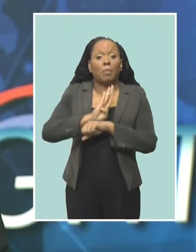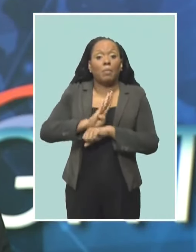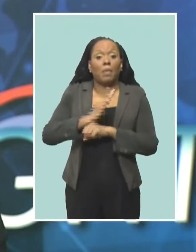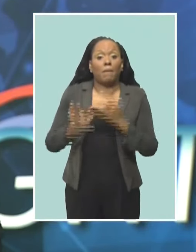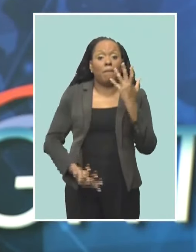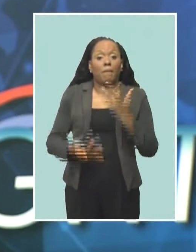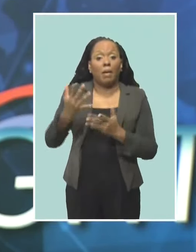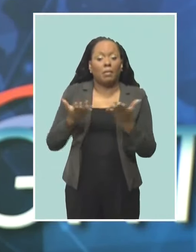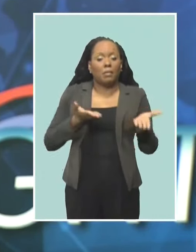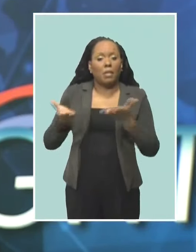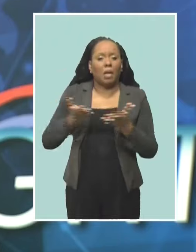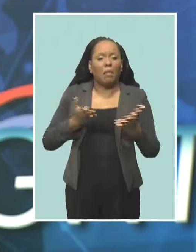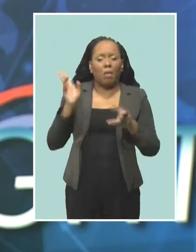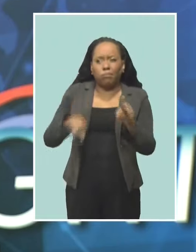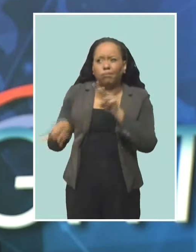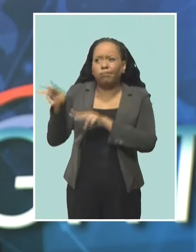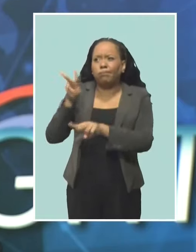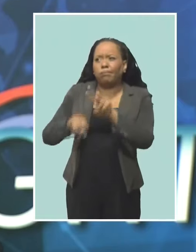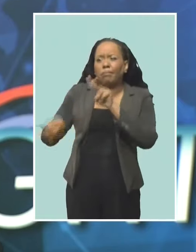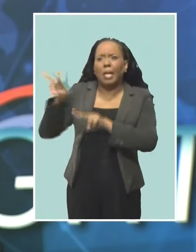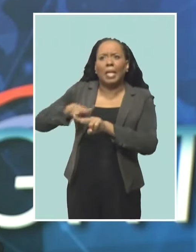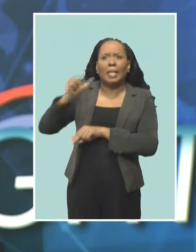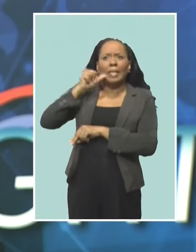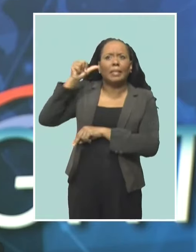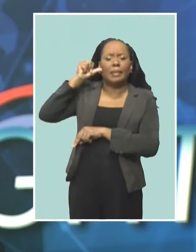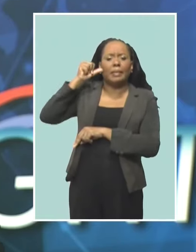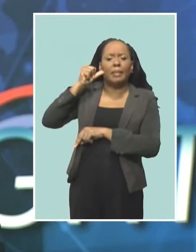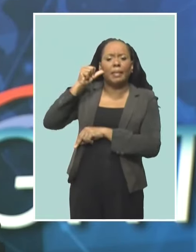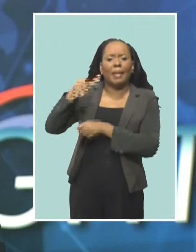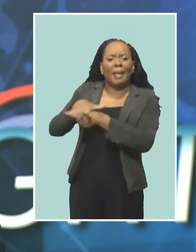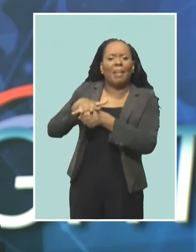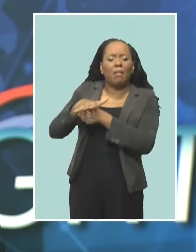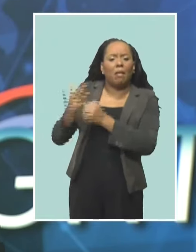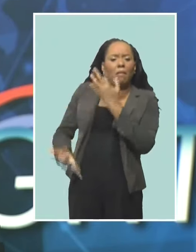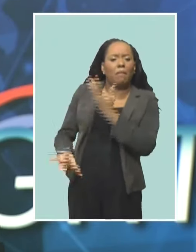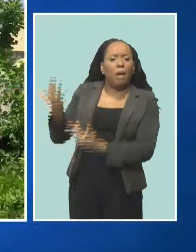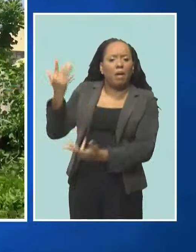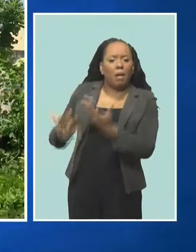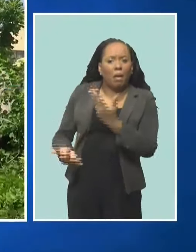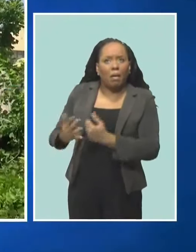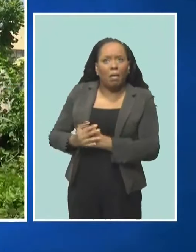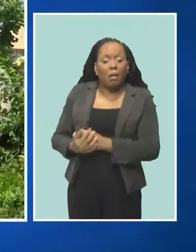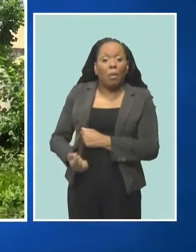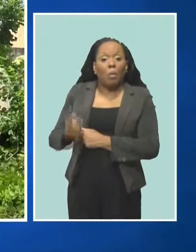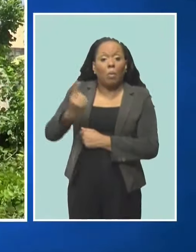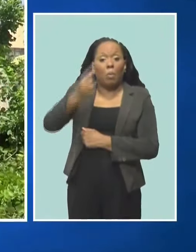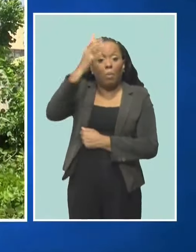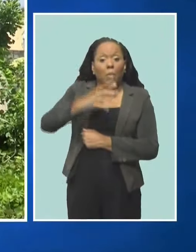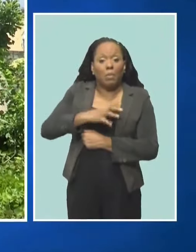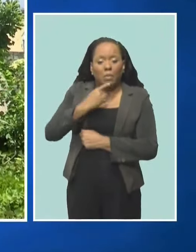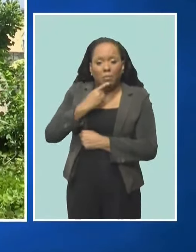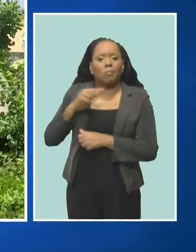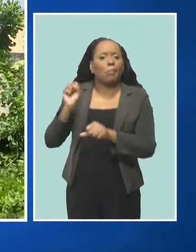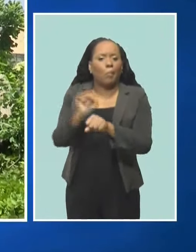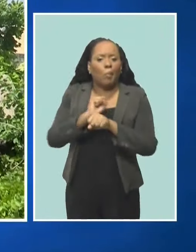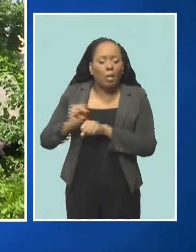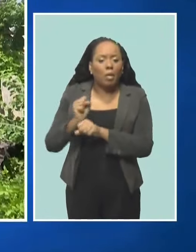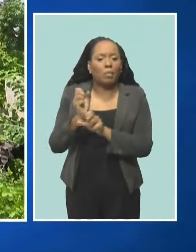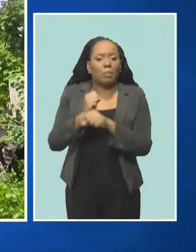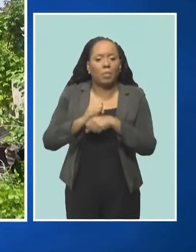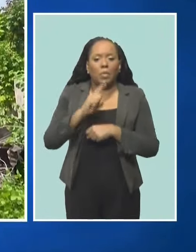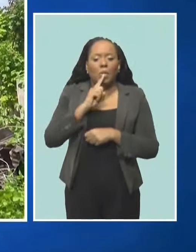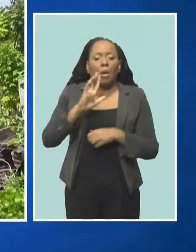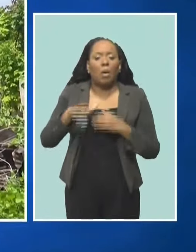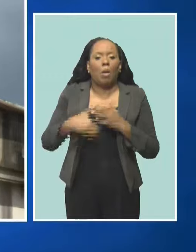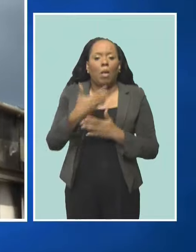keeping an eye on the site of yesterday's fire at Reed Street. Divisional Officer Marlon Small says they are working to ensure